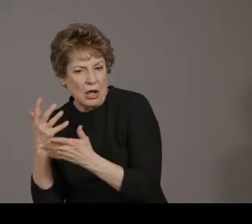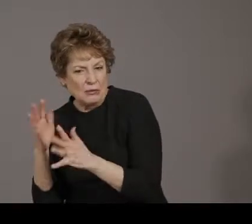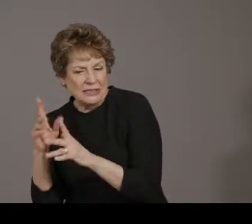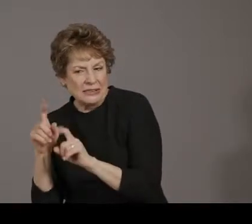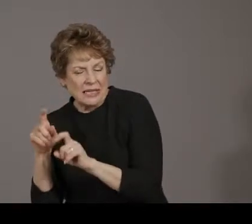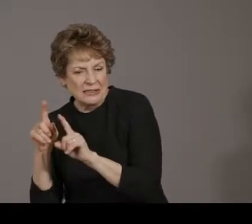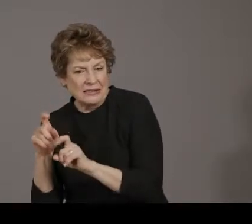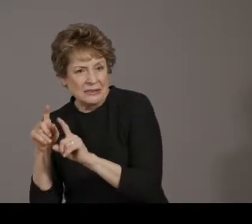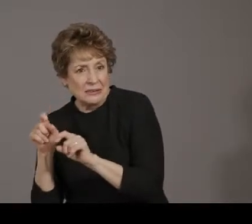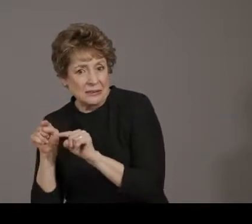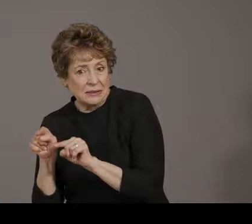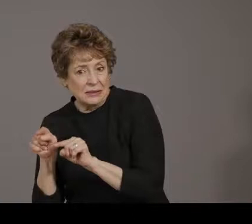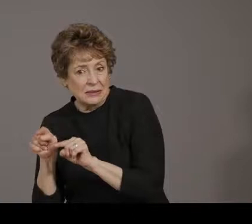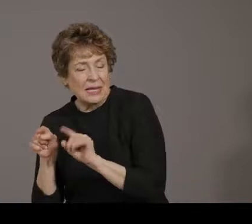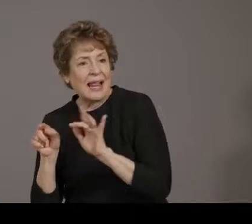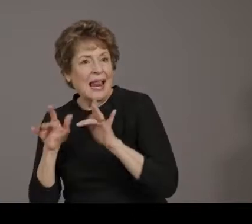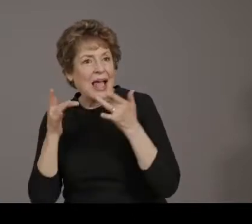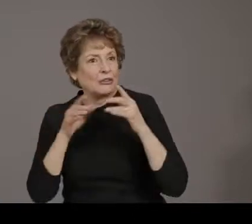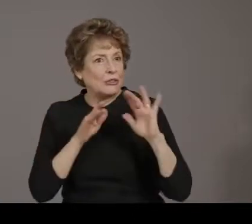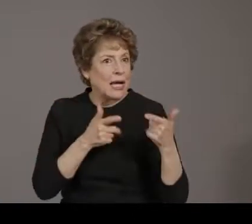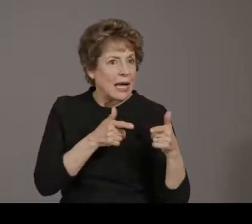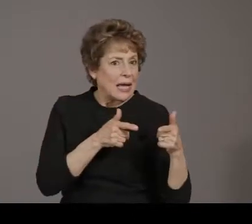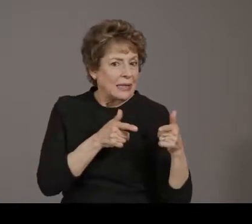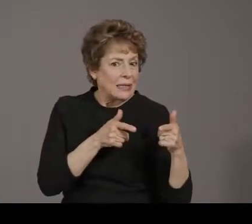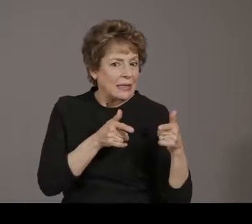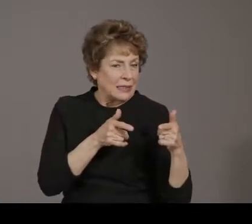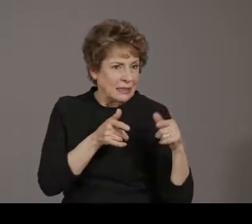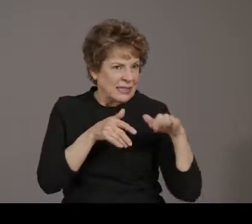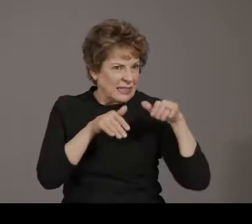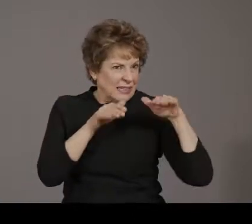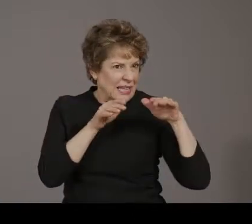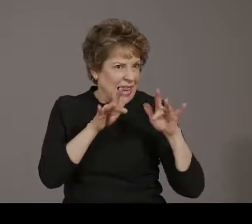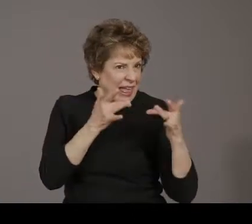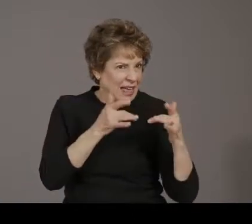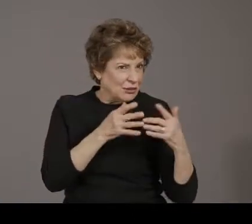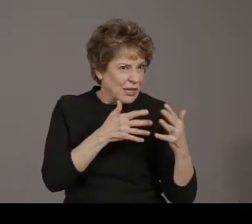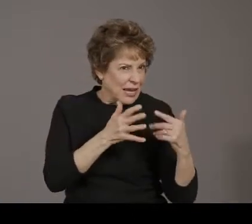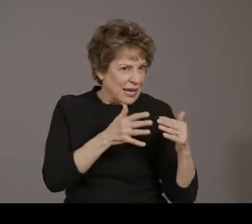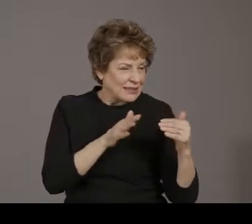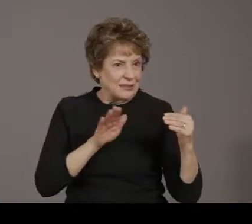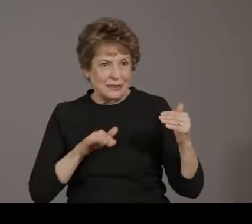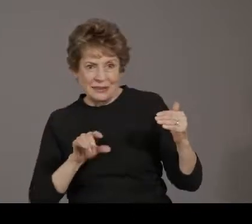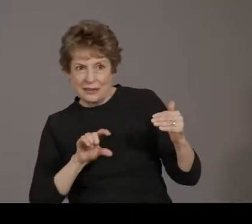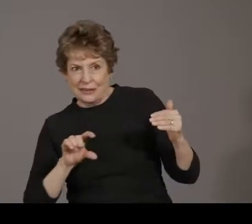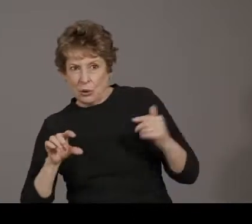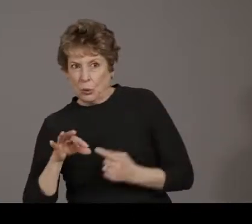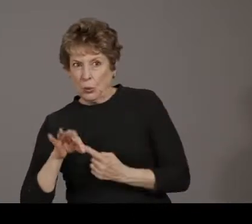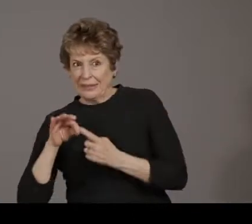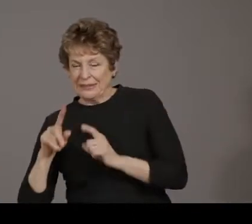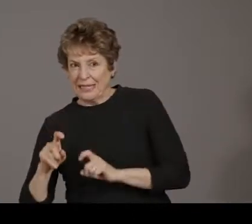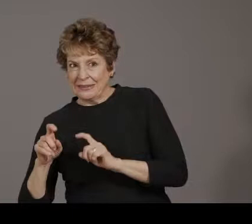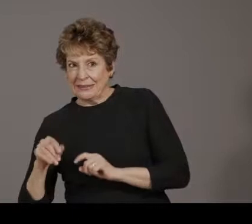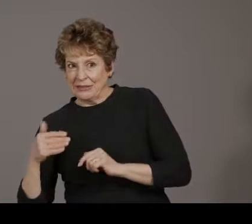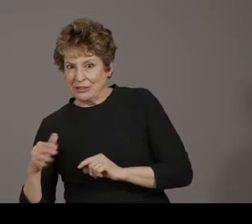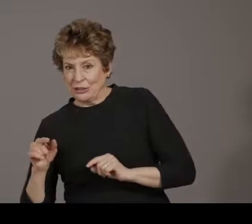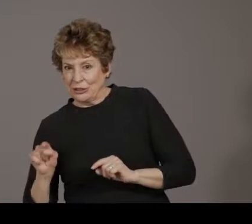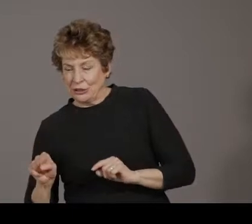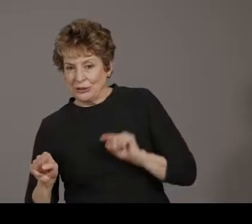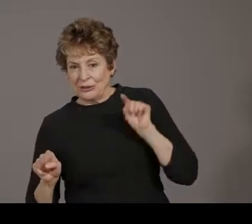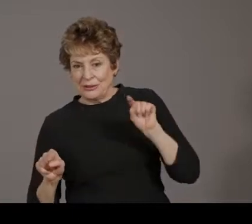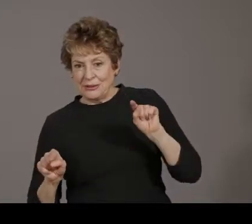the light gray bars, and you can see that our percent positivity has decreased for the last seven weeks.